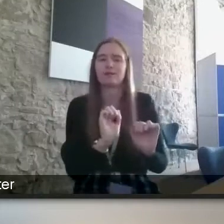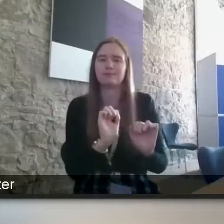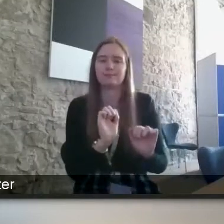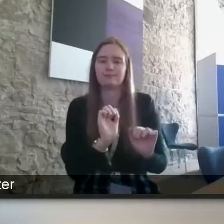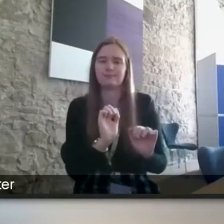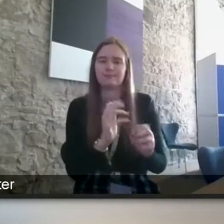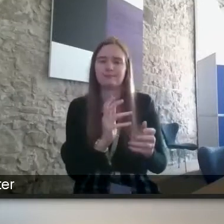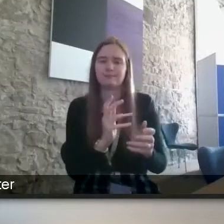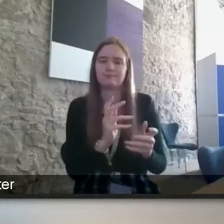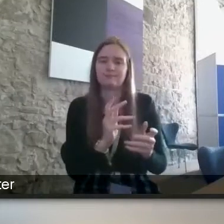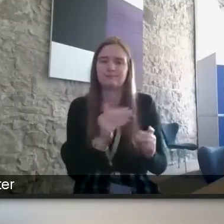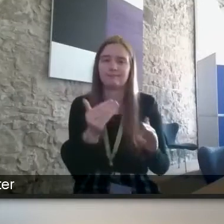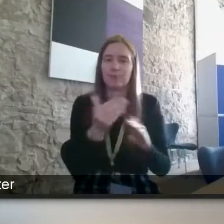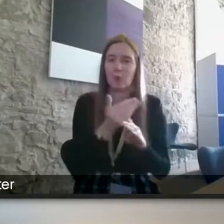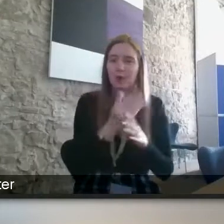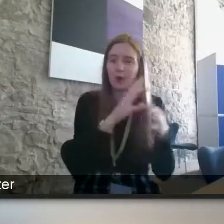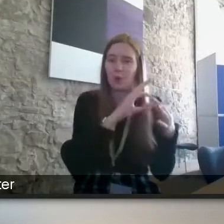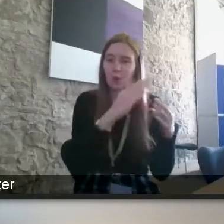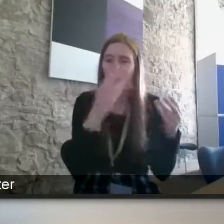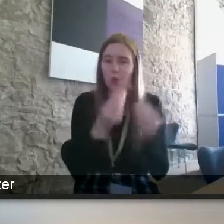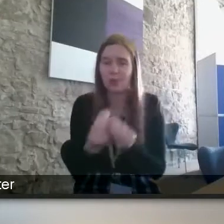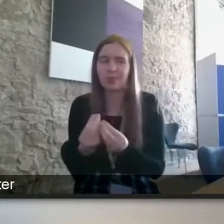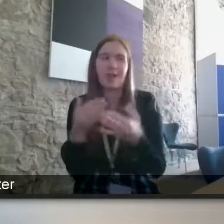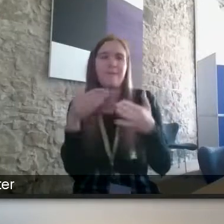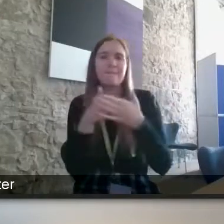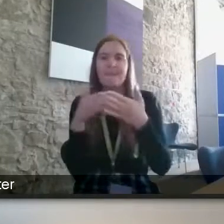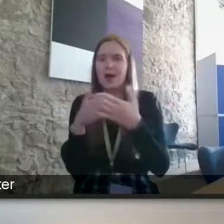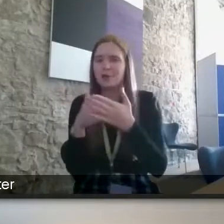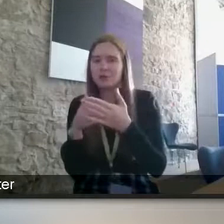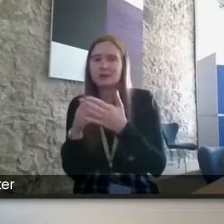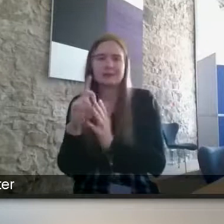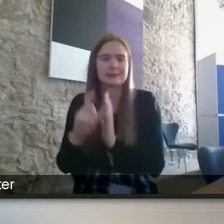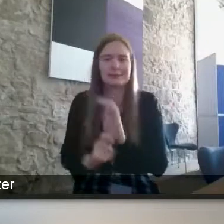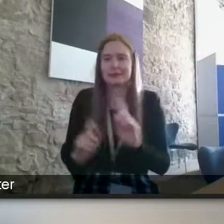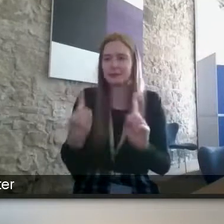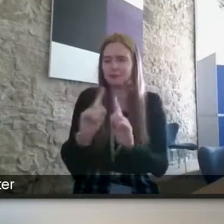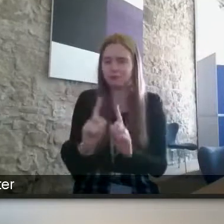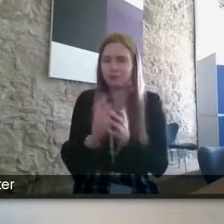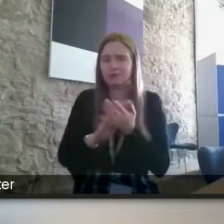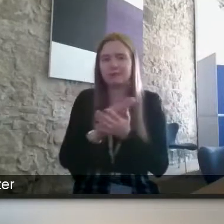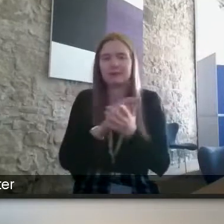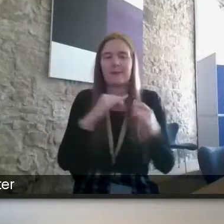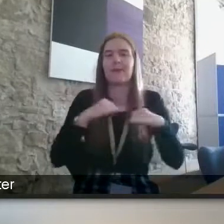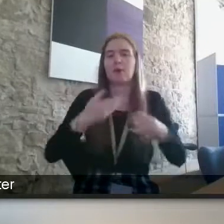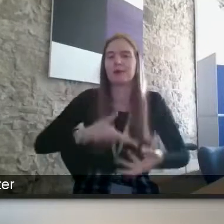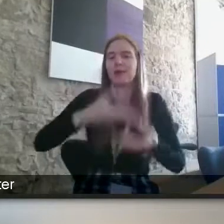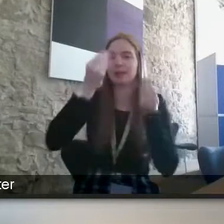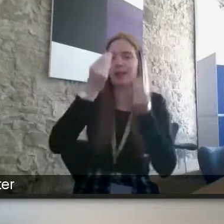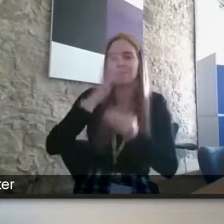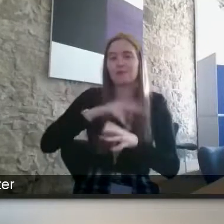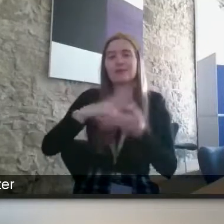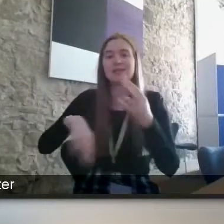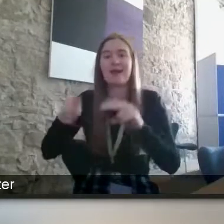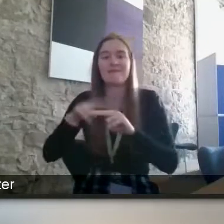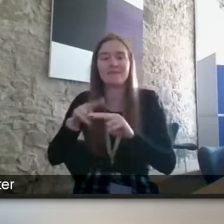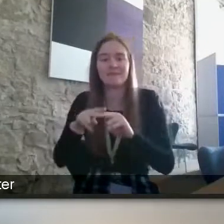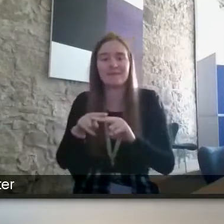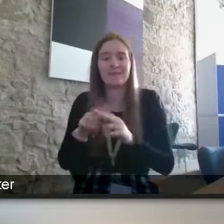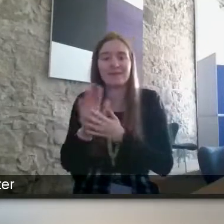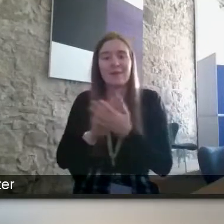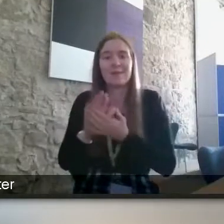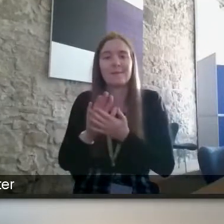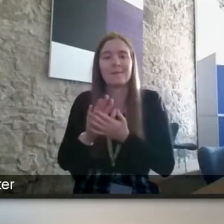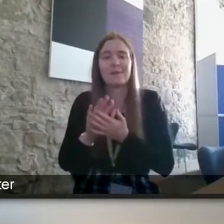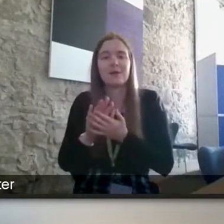kind of is working with them their barriers their impairment types things that they can learn so much more from their own staff and if they're not kind of